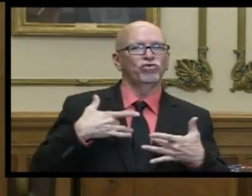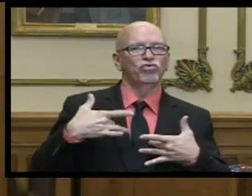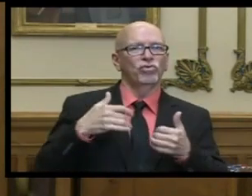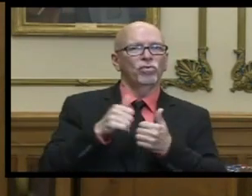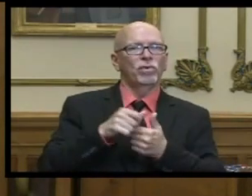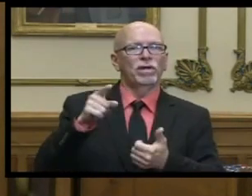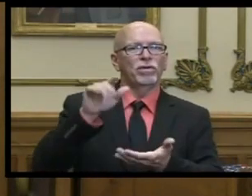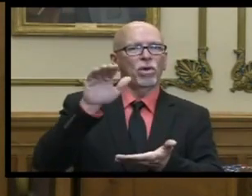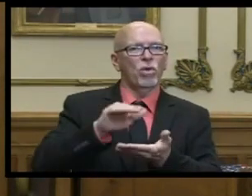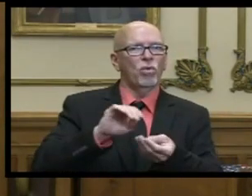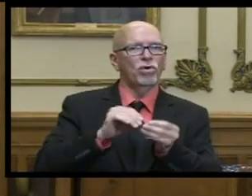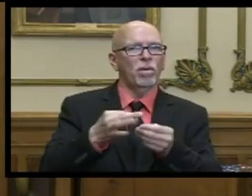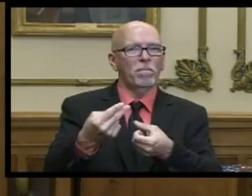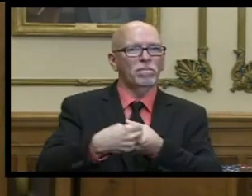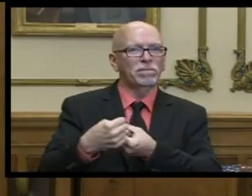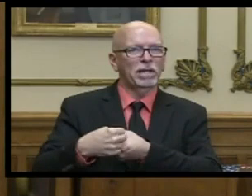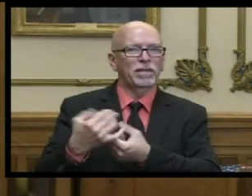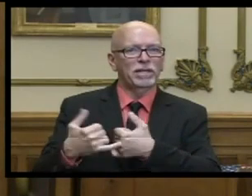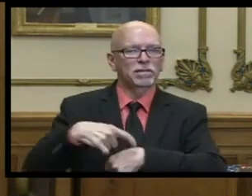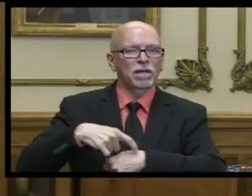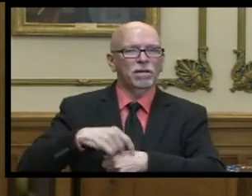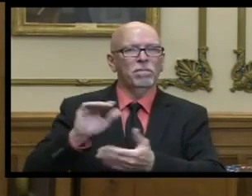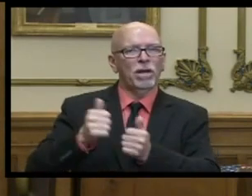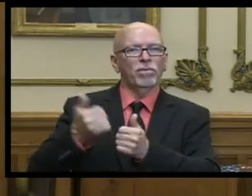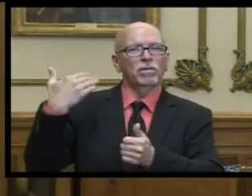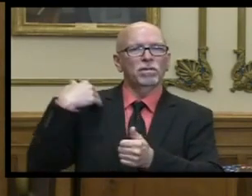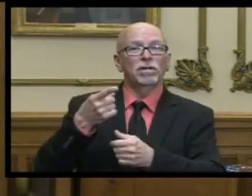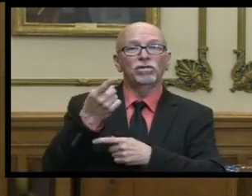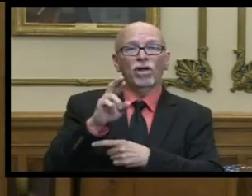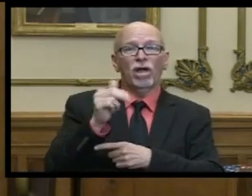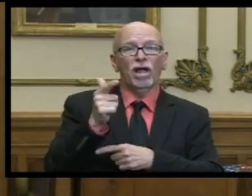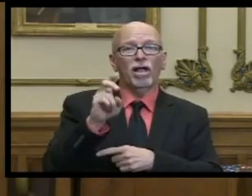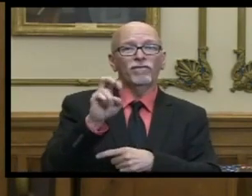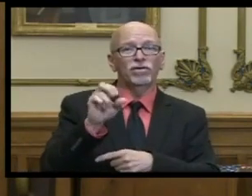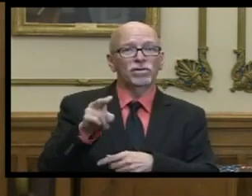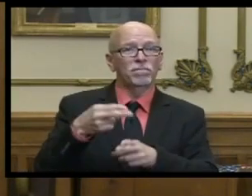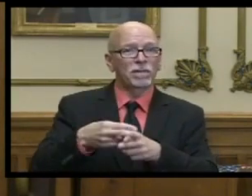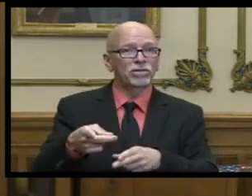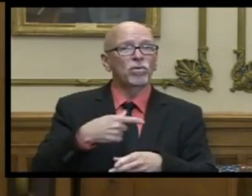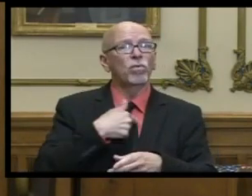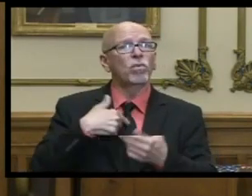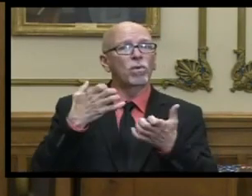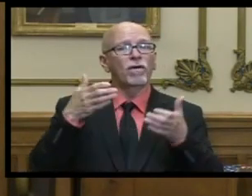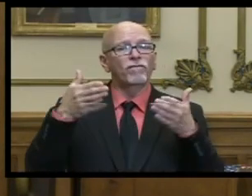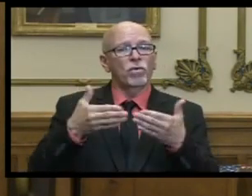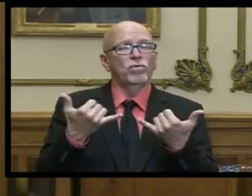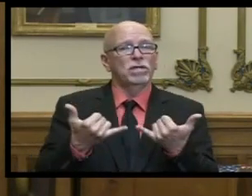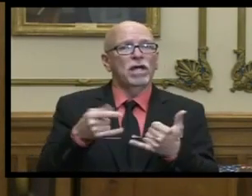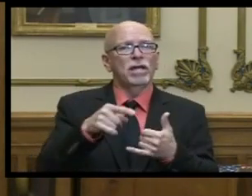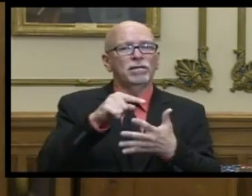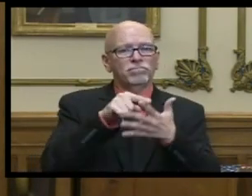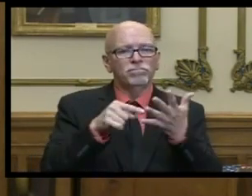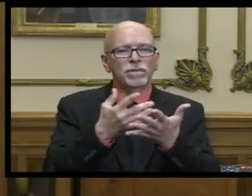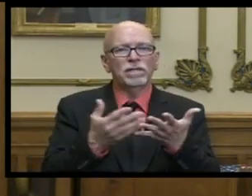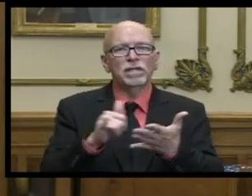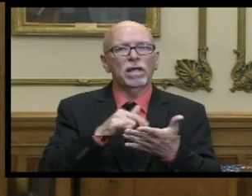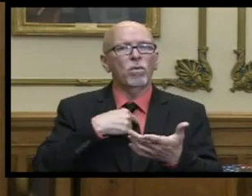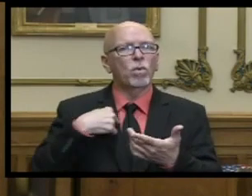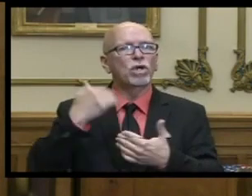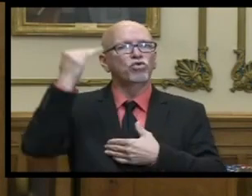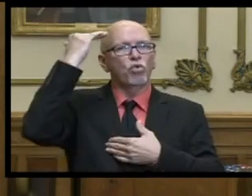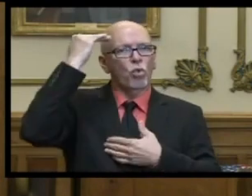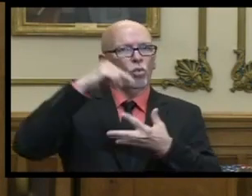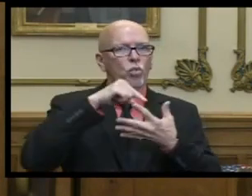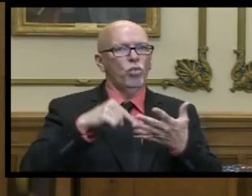with the lower participation rate and so uh as dr halverson mentioned what we wanted to do was focus today on the things that we are sure of